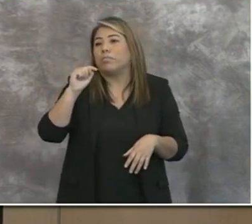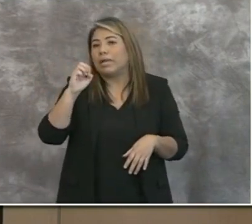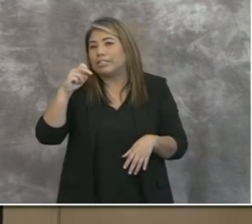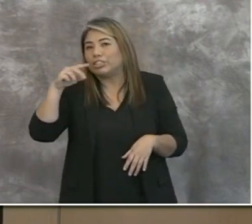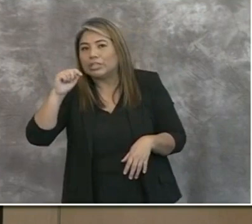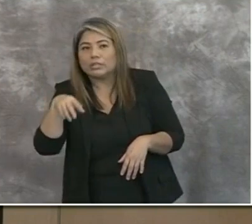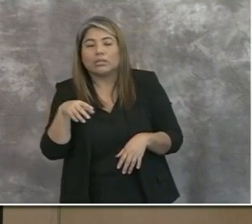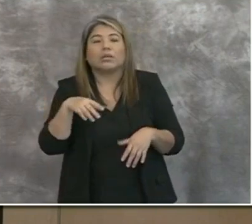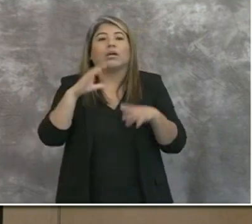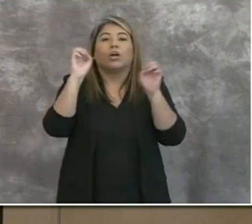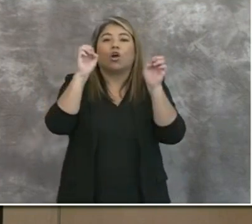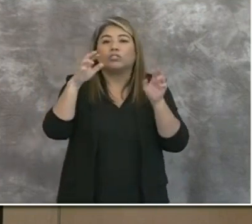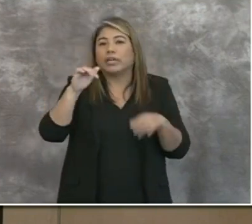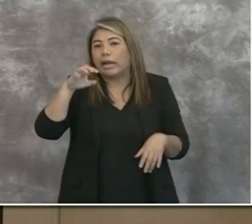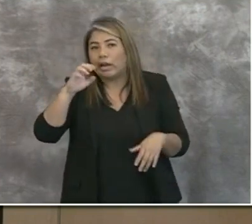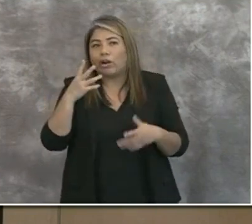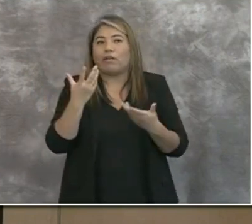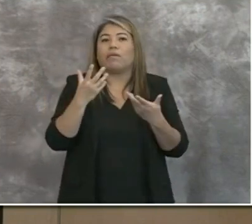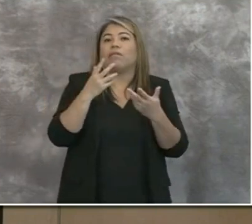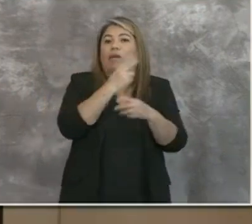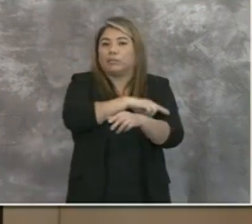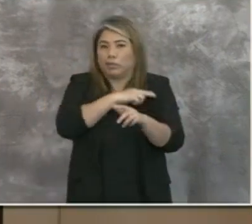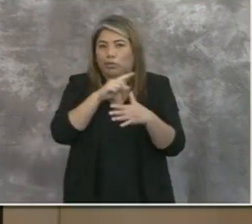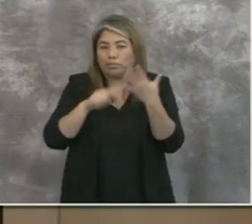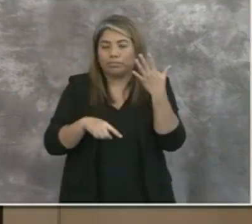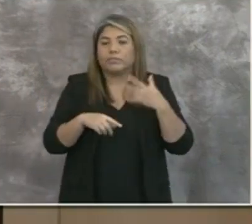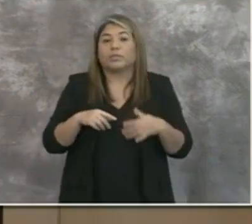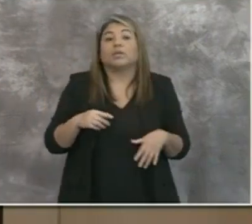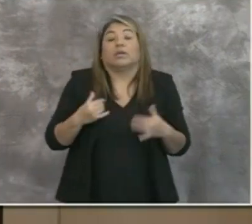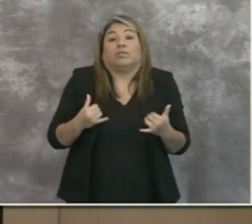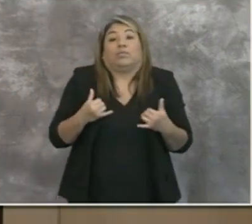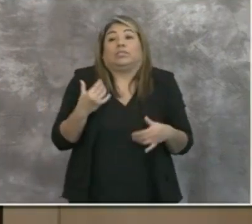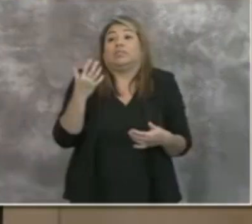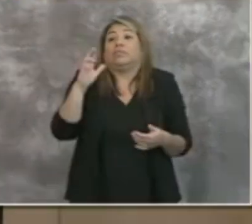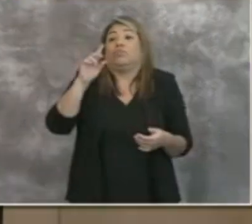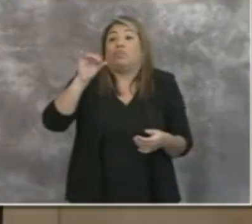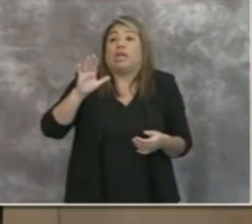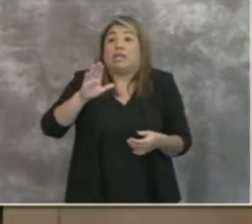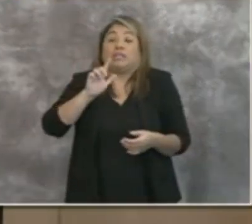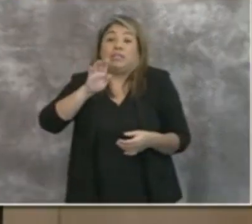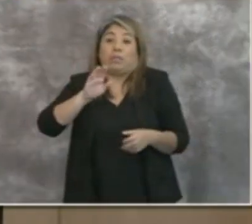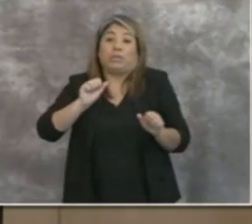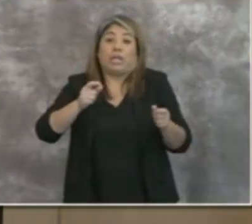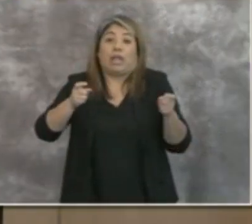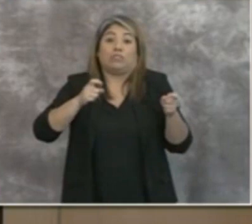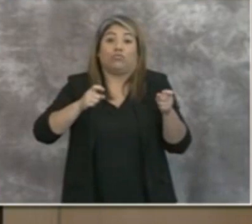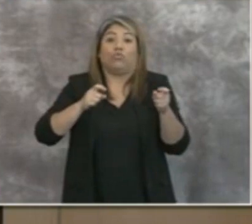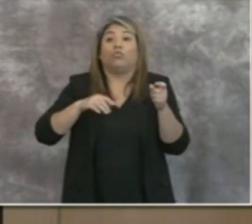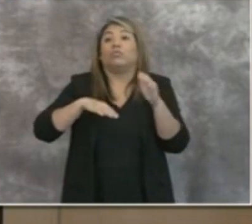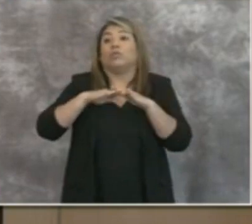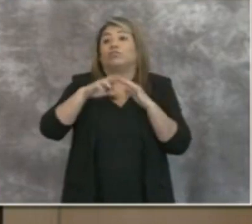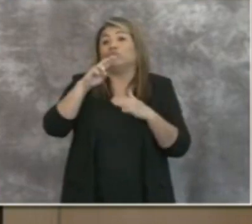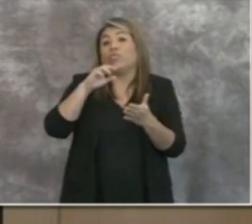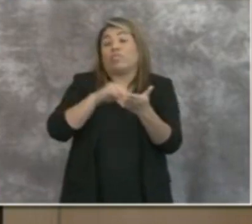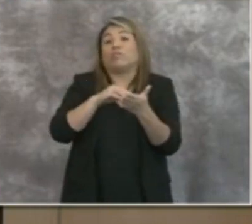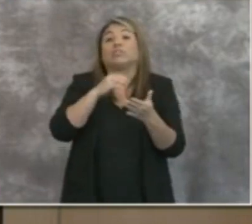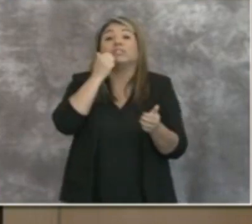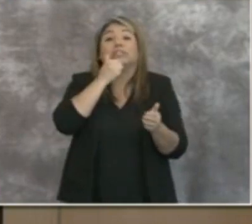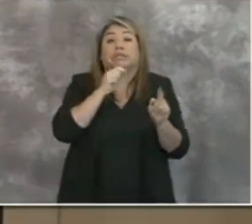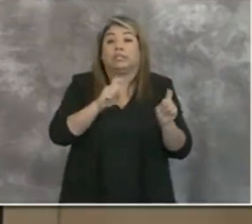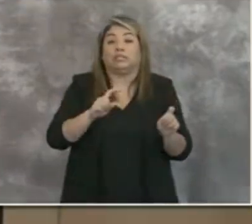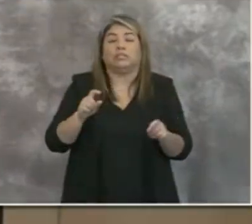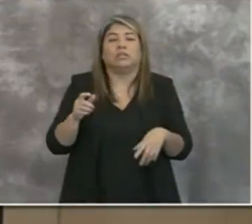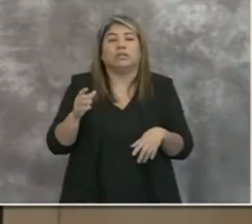hospital. Presently today, Rady's lab can handle 2,000 tests daily. They're